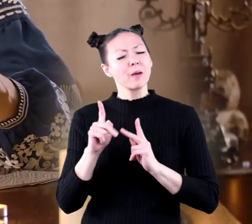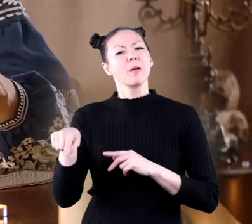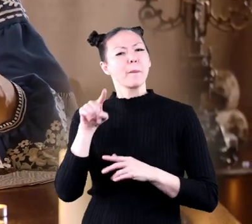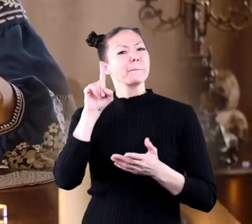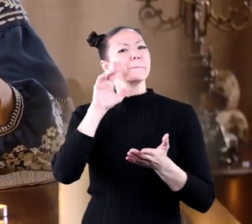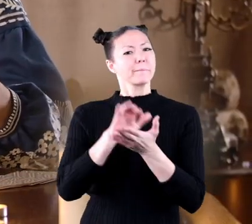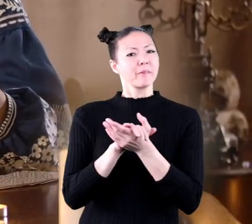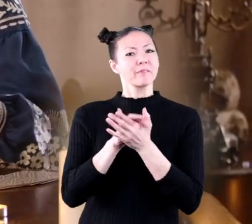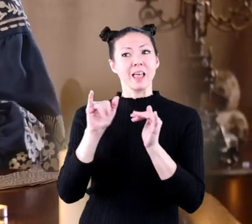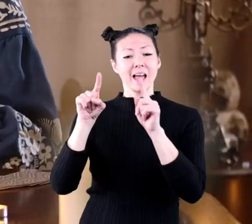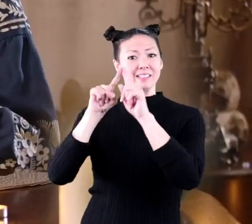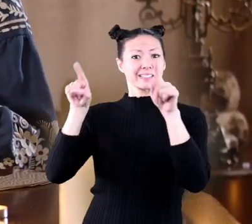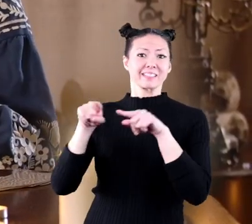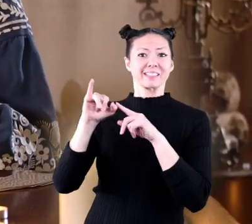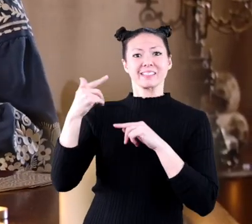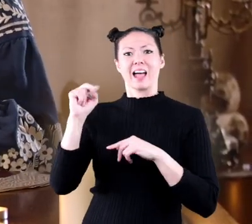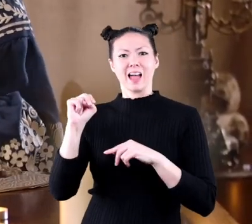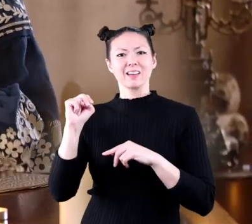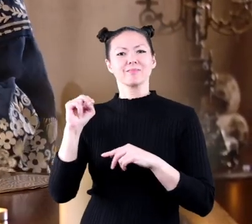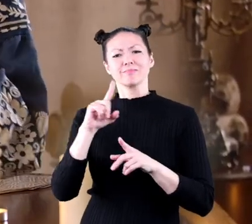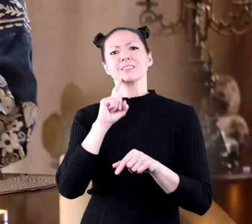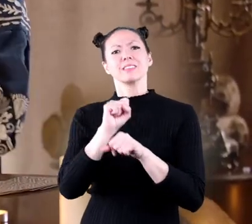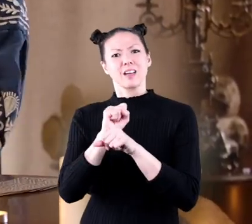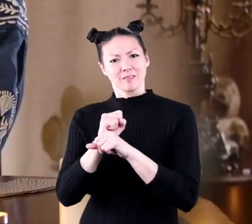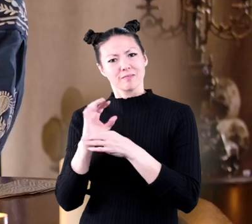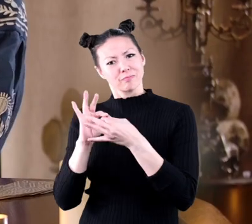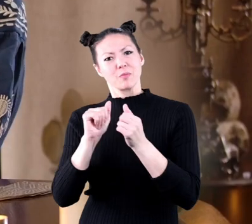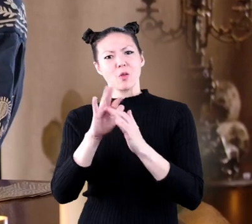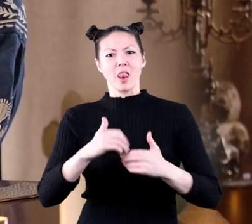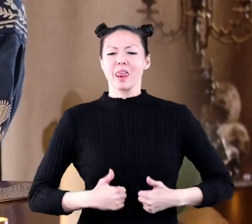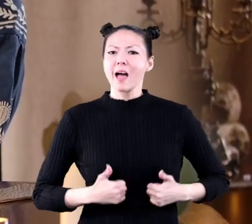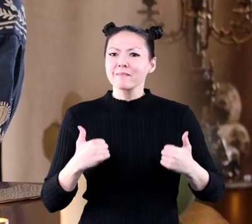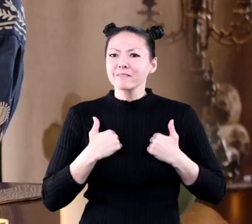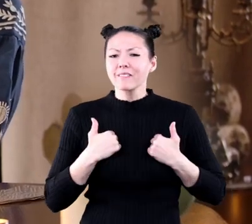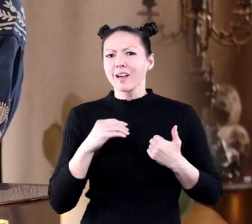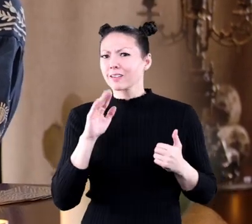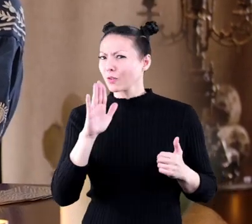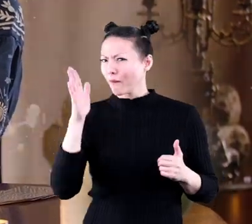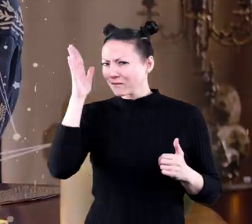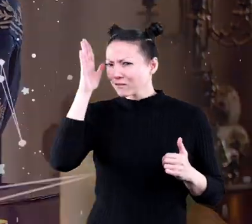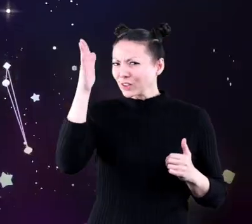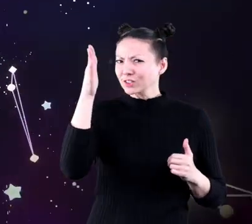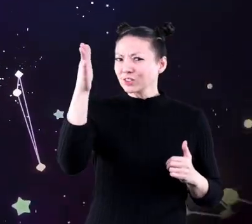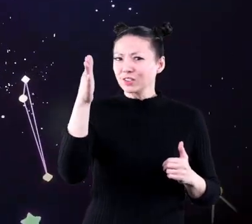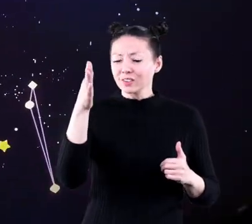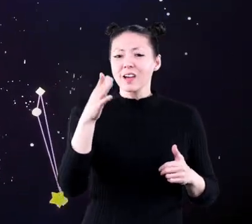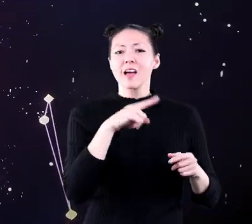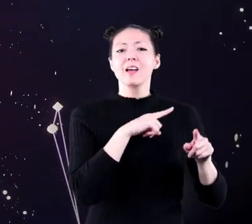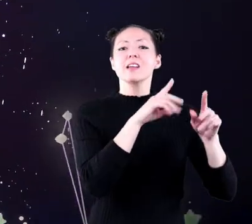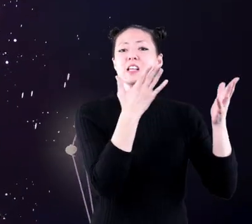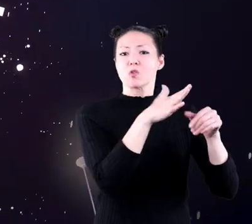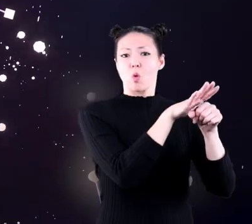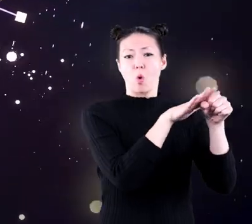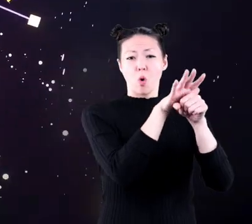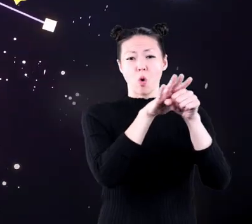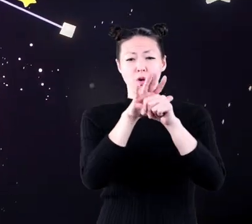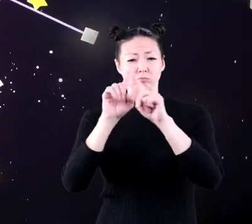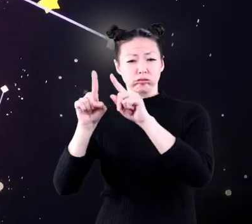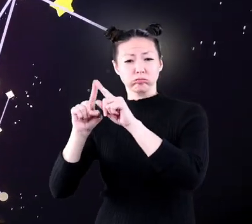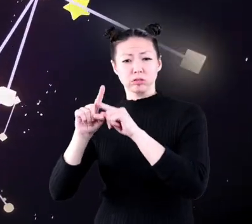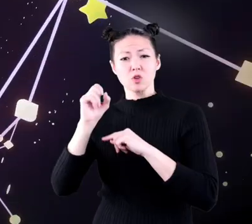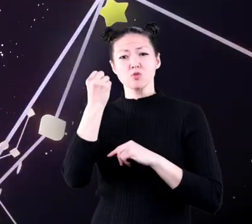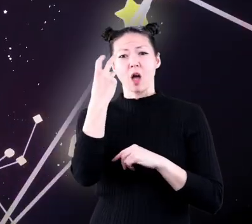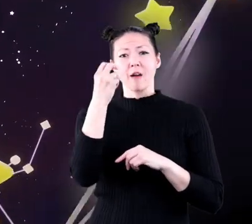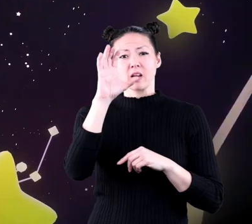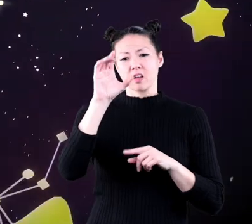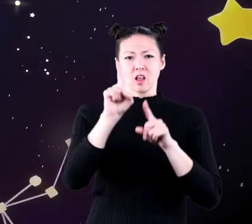also believe the signs can make certain predictions about your life and your future. Here are the locations of